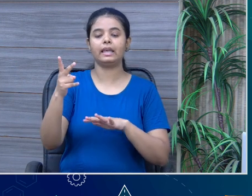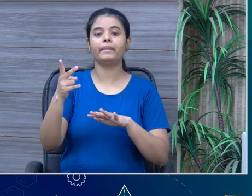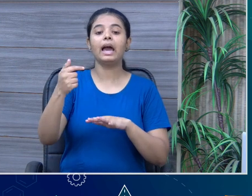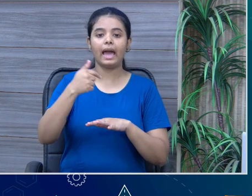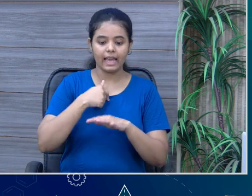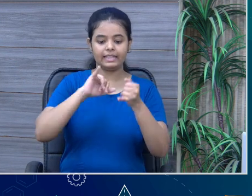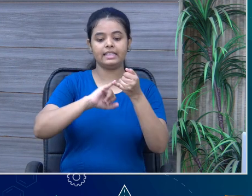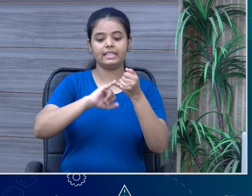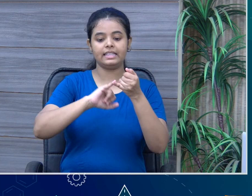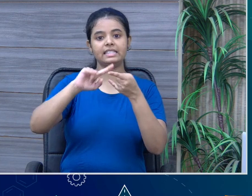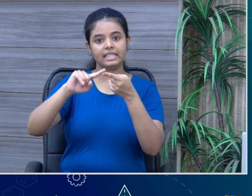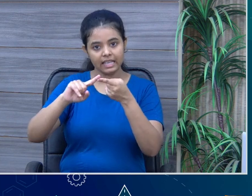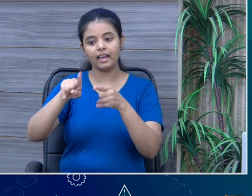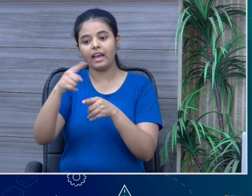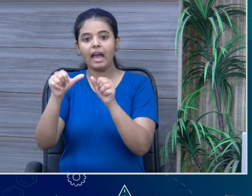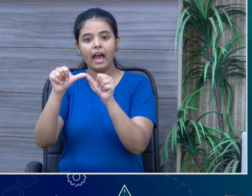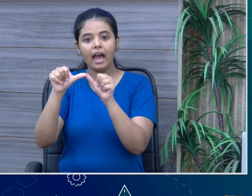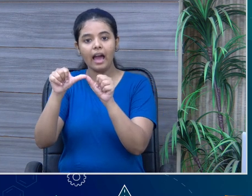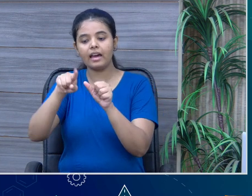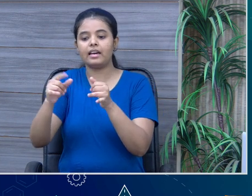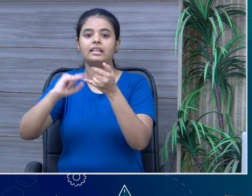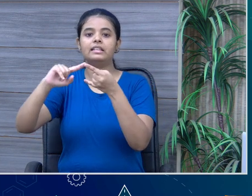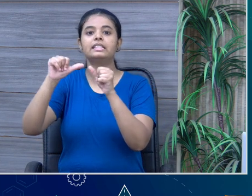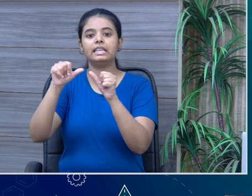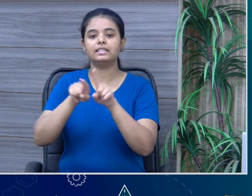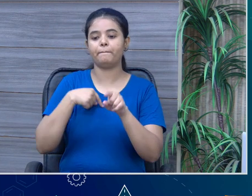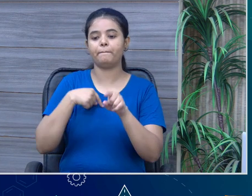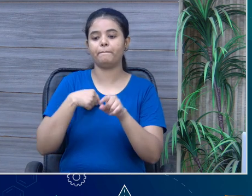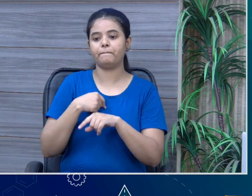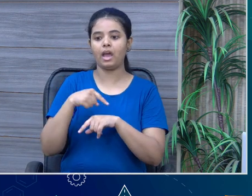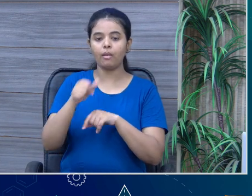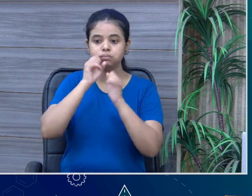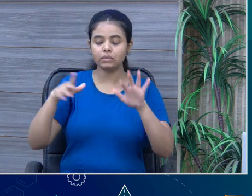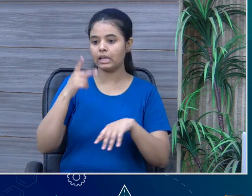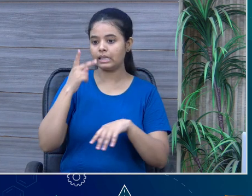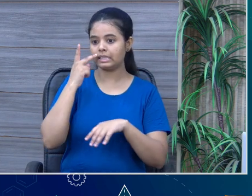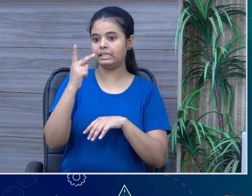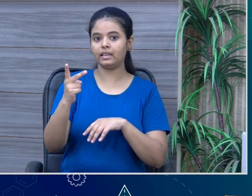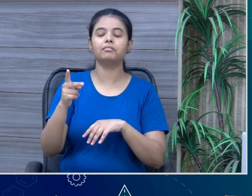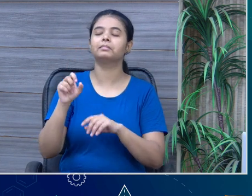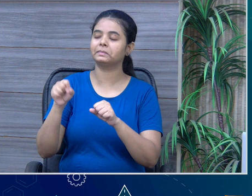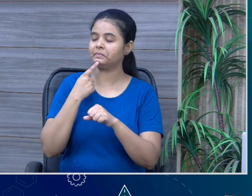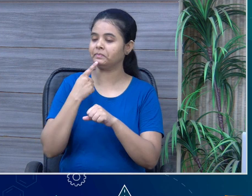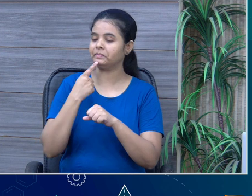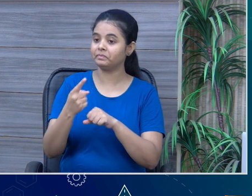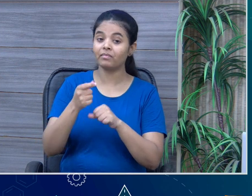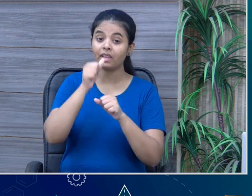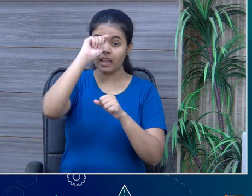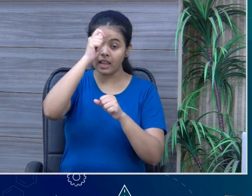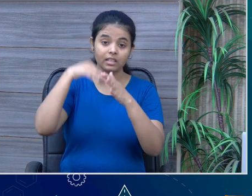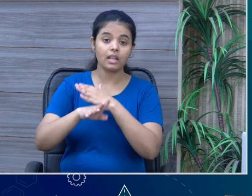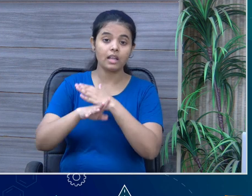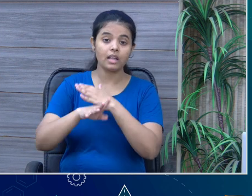So, that we can see. Okay. So, we learn a lot of words in English that the pronunciation is the same